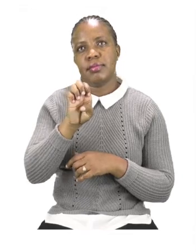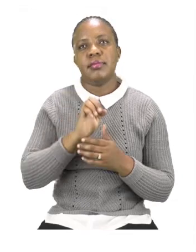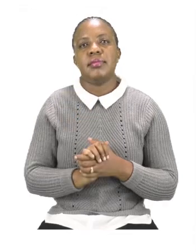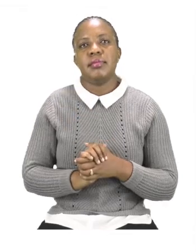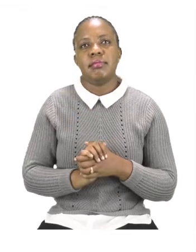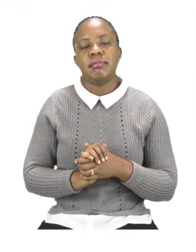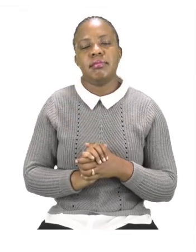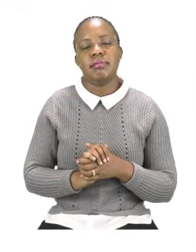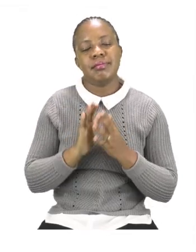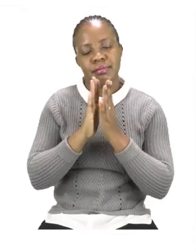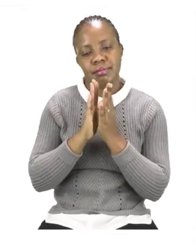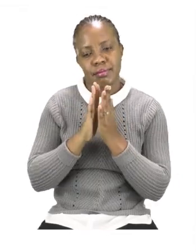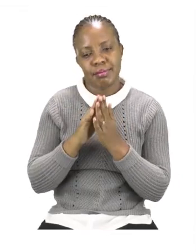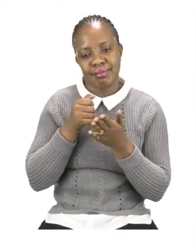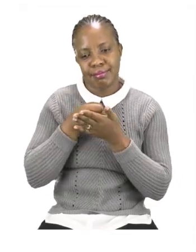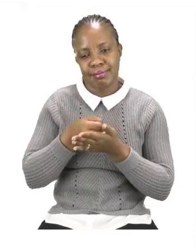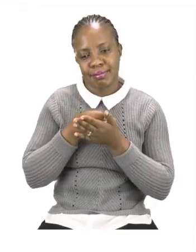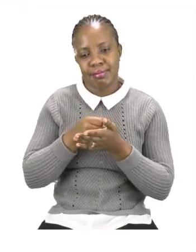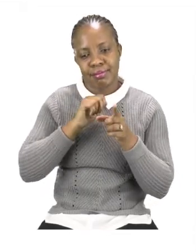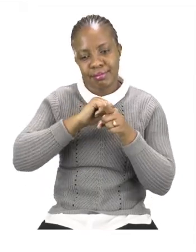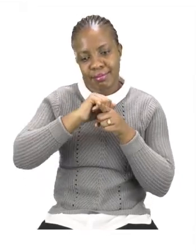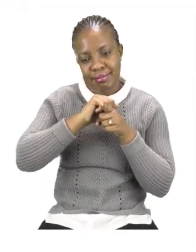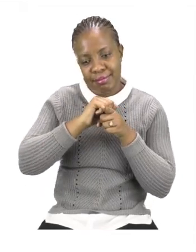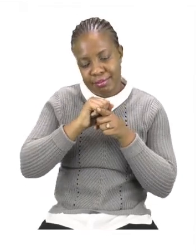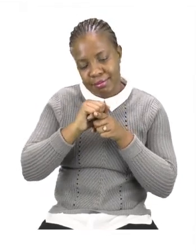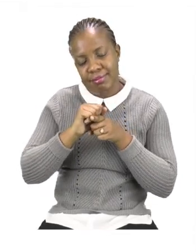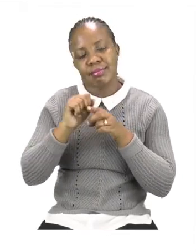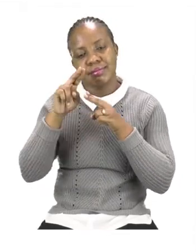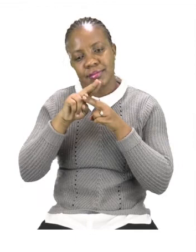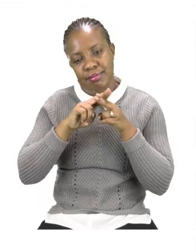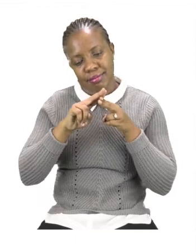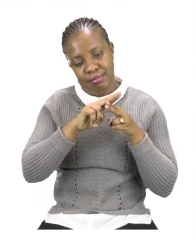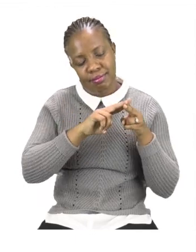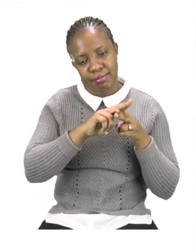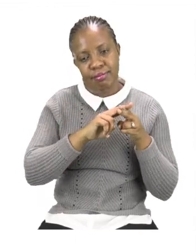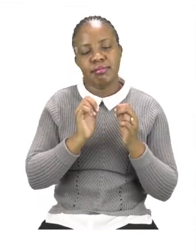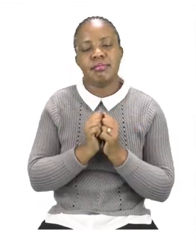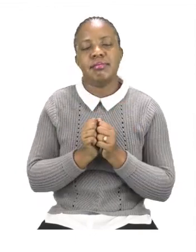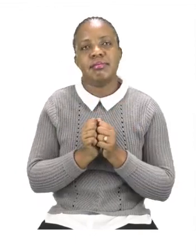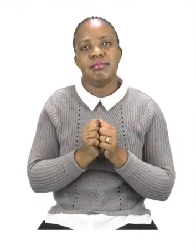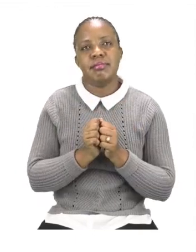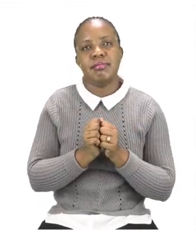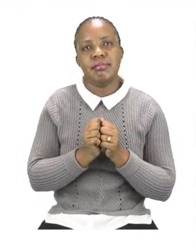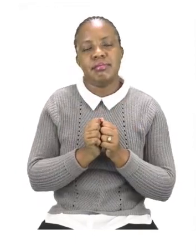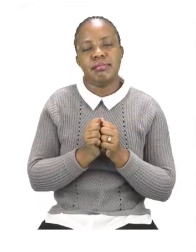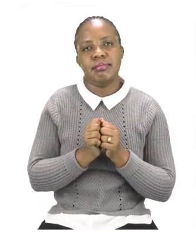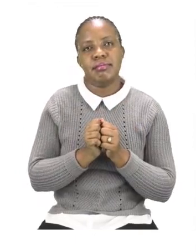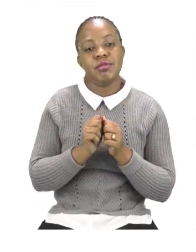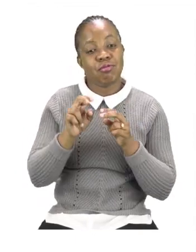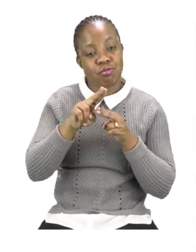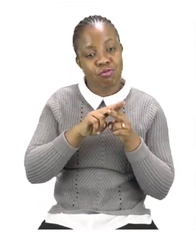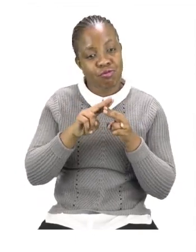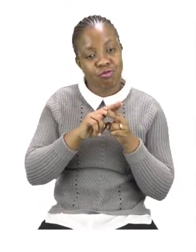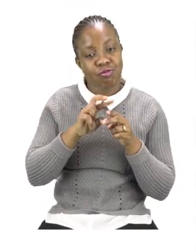use these words as often as you can, as well as spell them correctly when you are using them. I'd